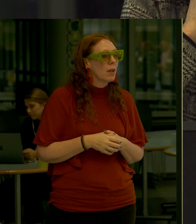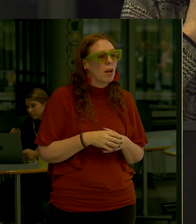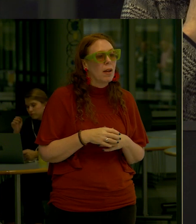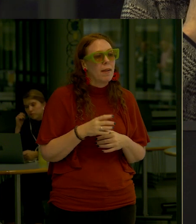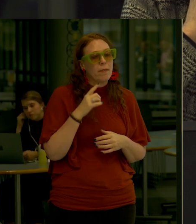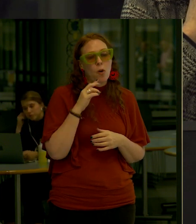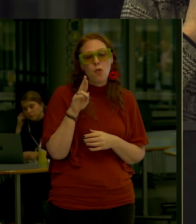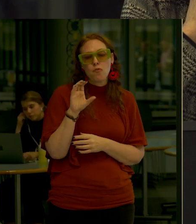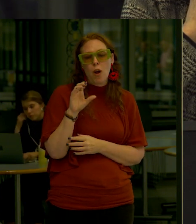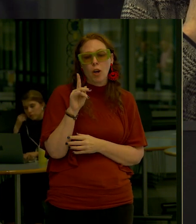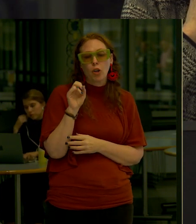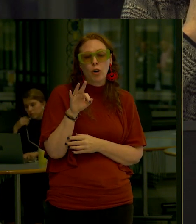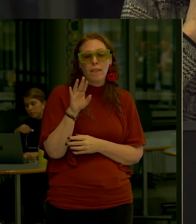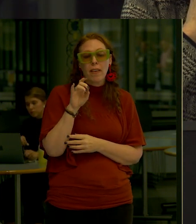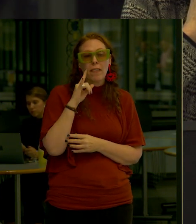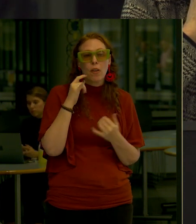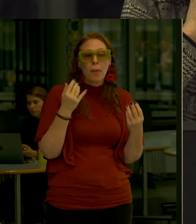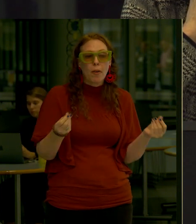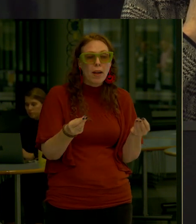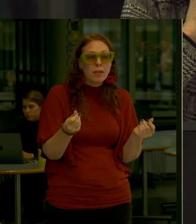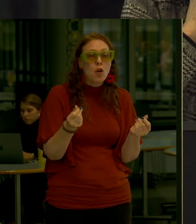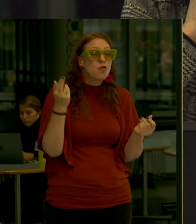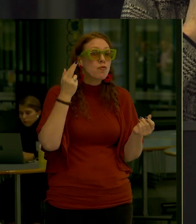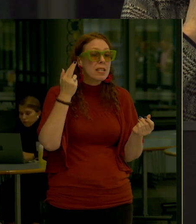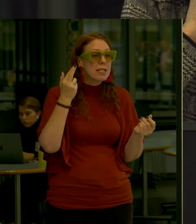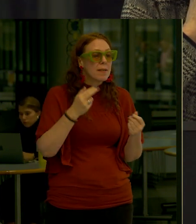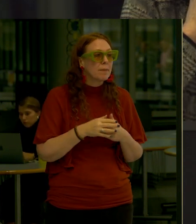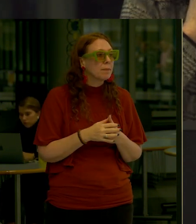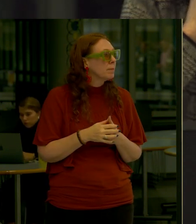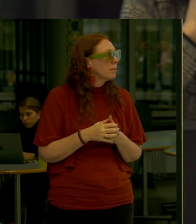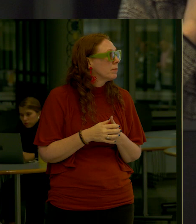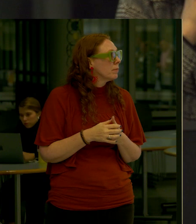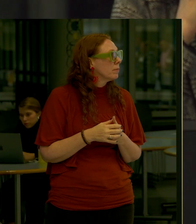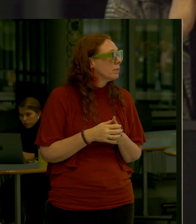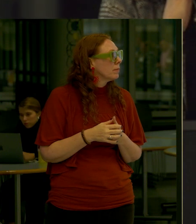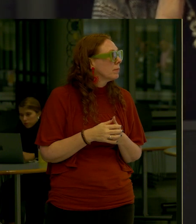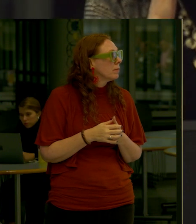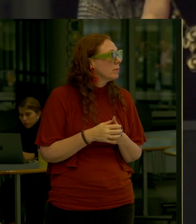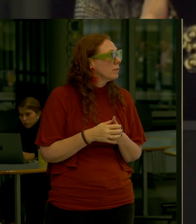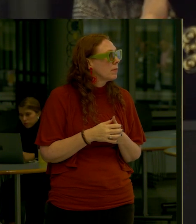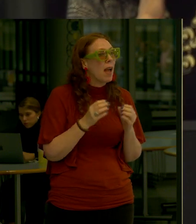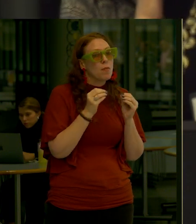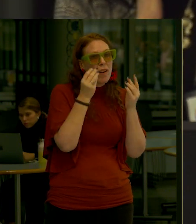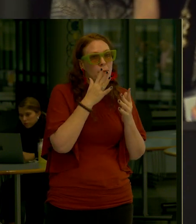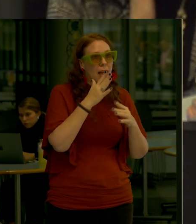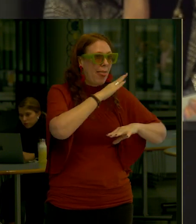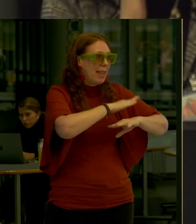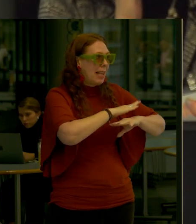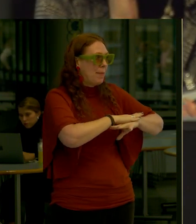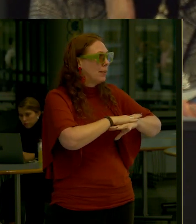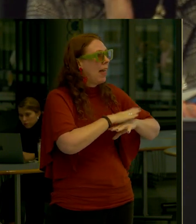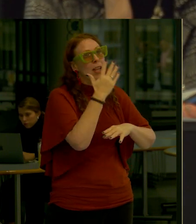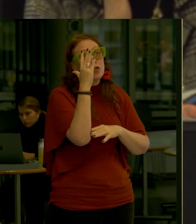And specifically at the playground The reason we're doing that And sorry, broken record I have more information about that at the tree